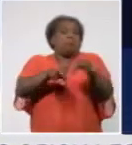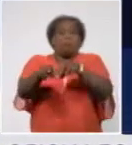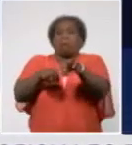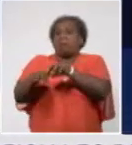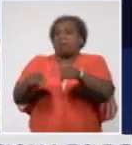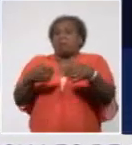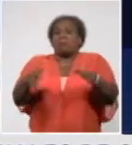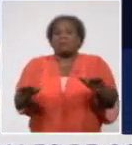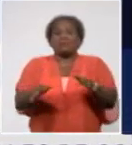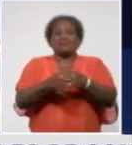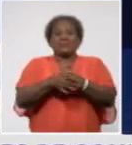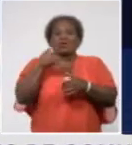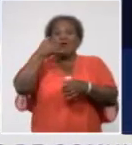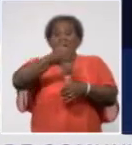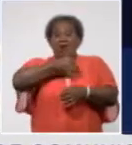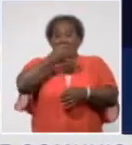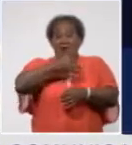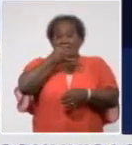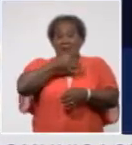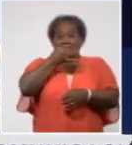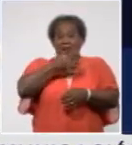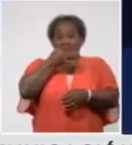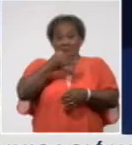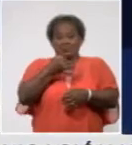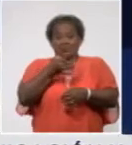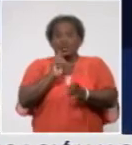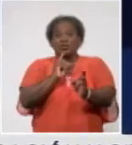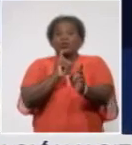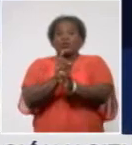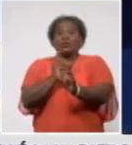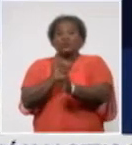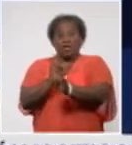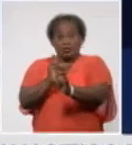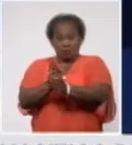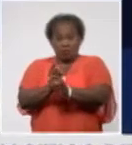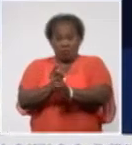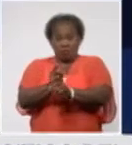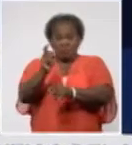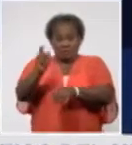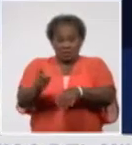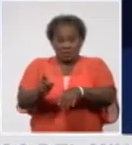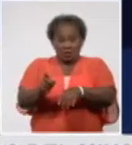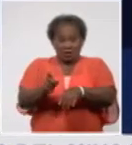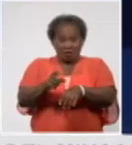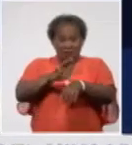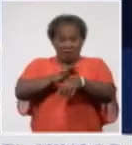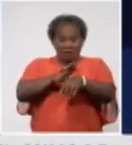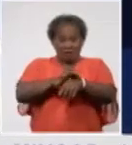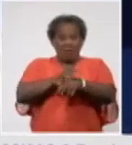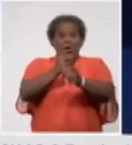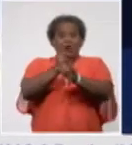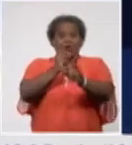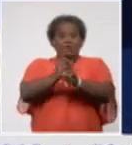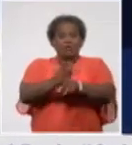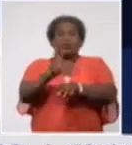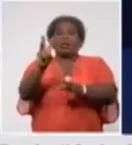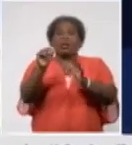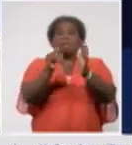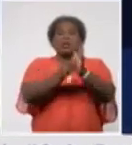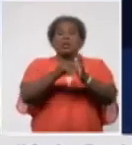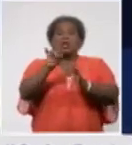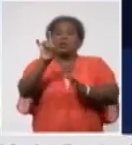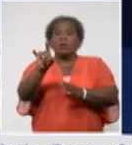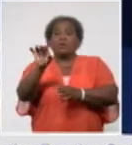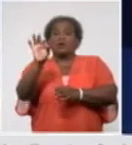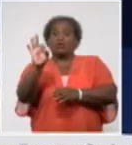Of the 82 cases diagnosed yesterday, the source of infection linked to 7 is